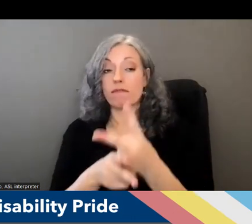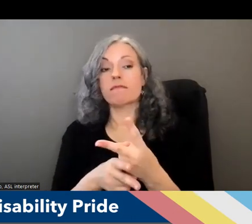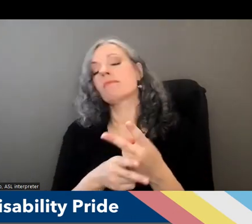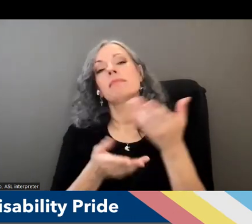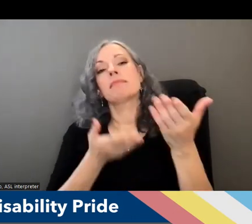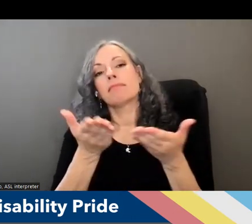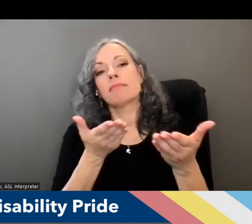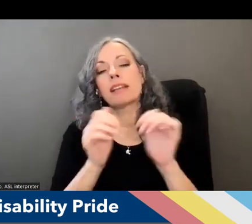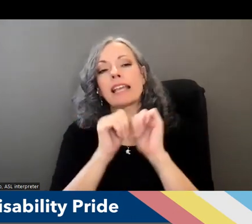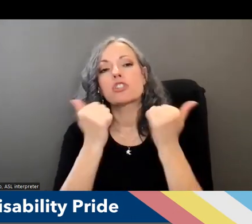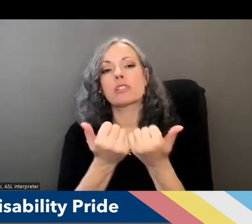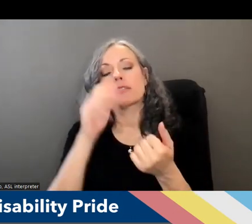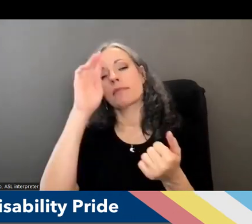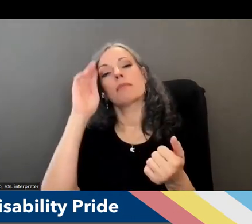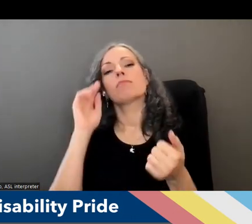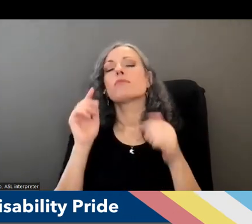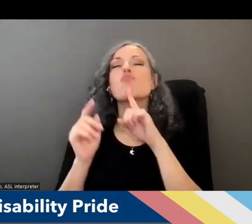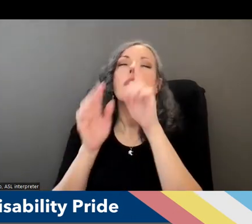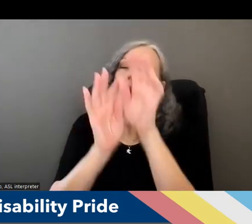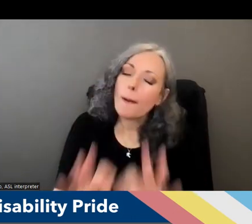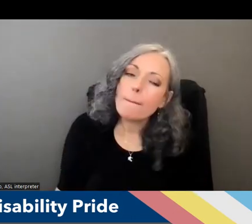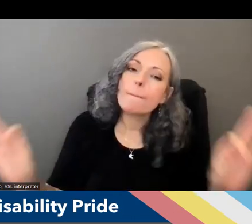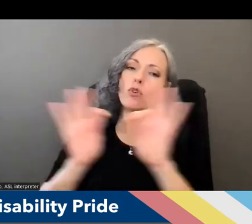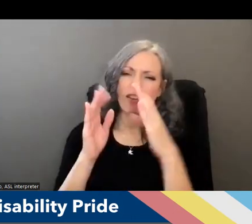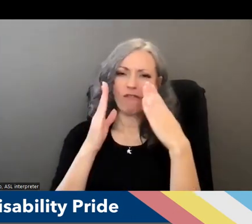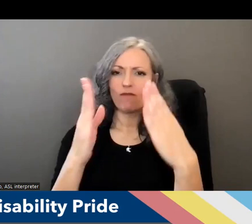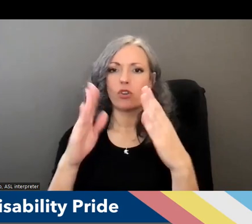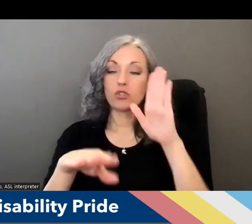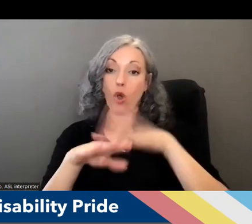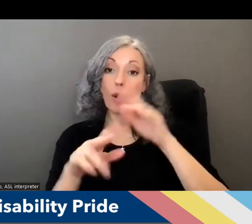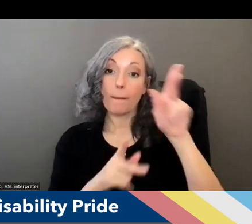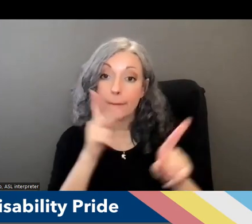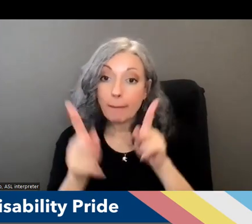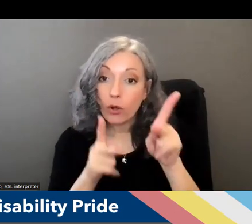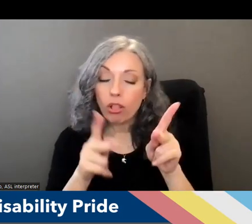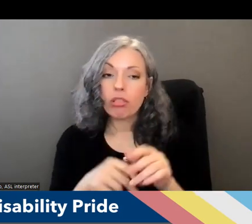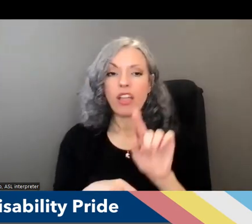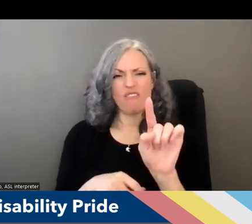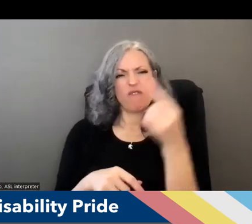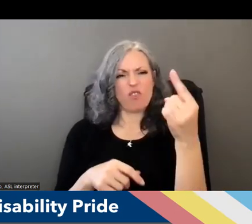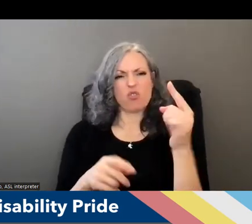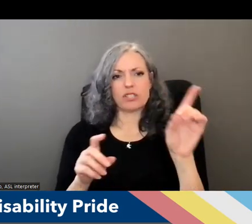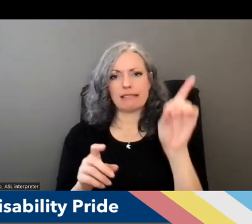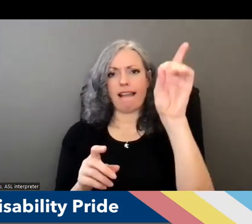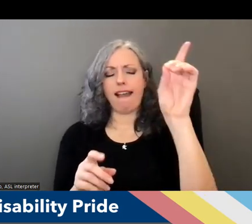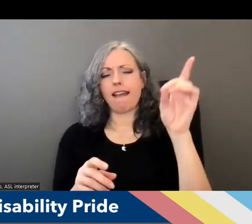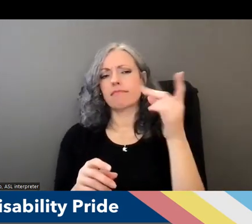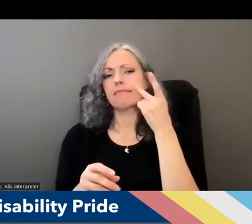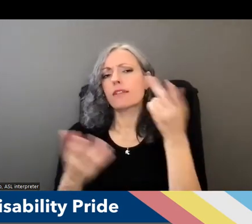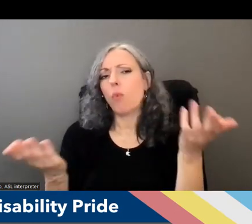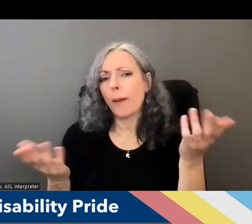is critically important that this work be person-centered and the first step in our design was to um